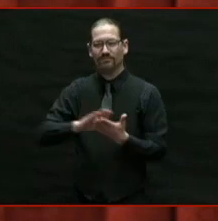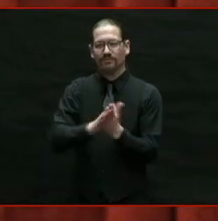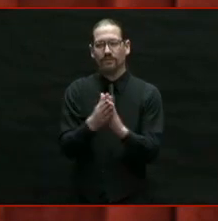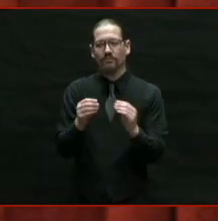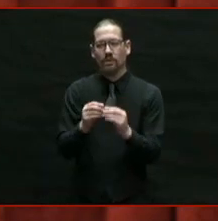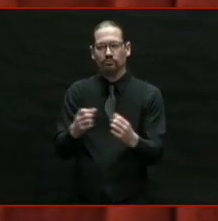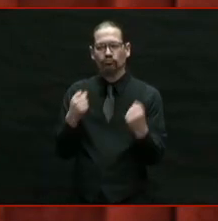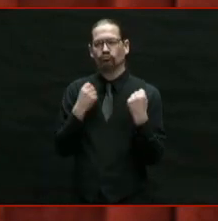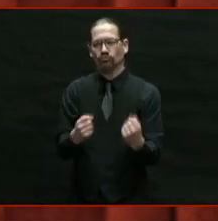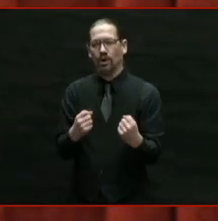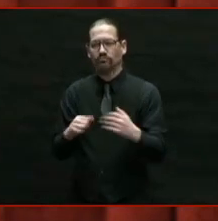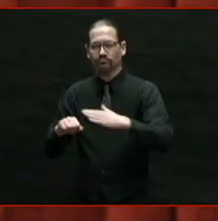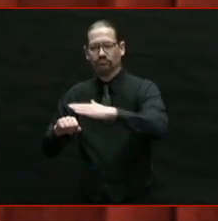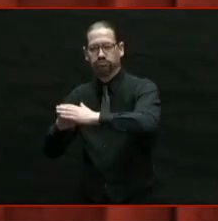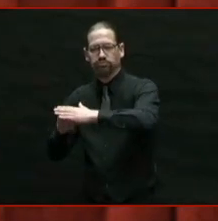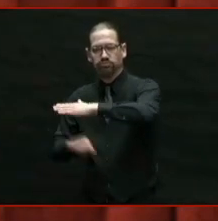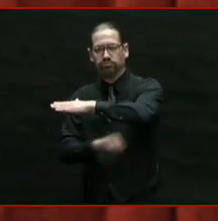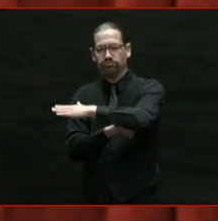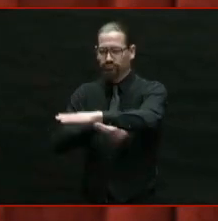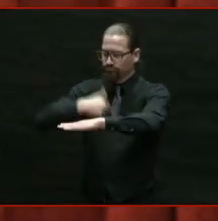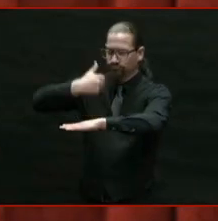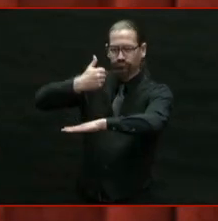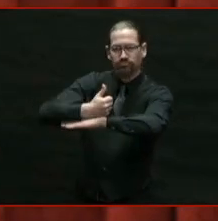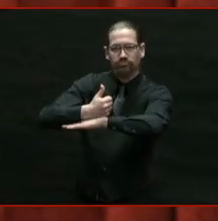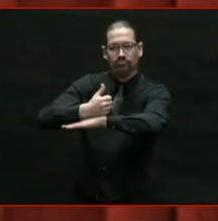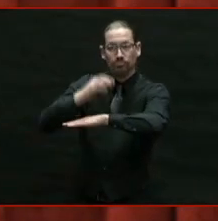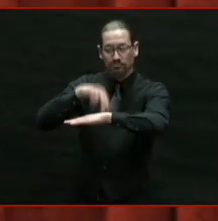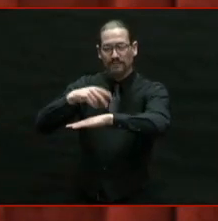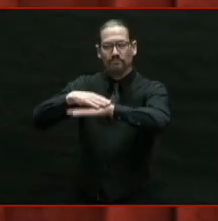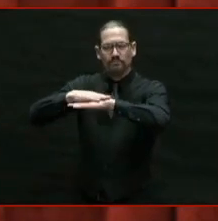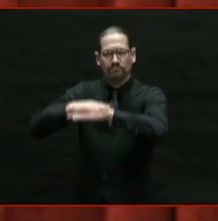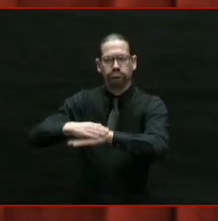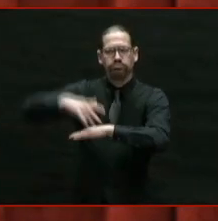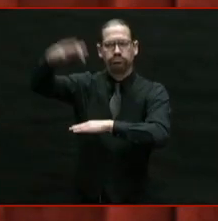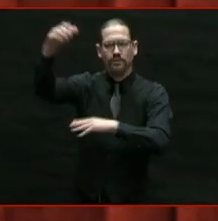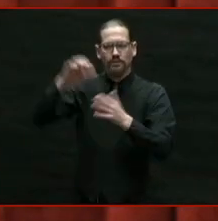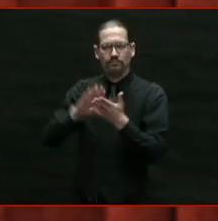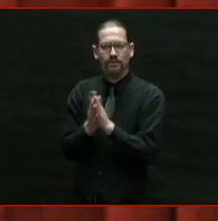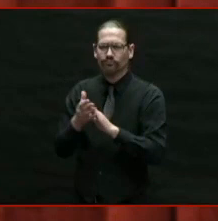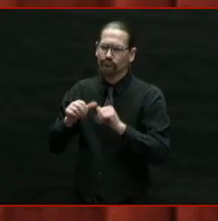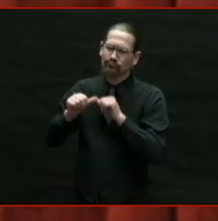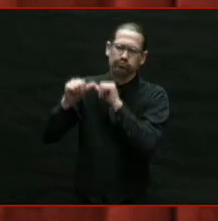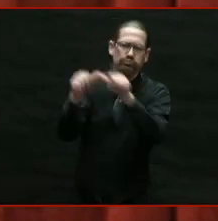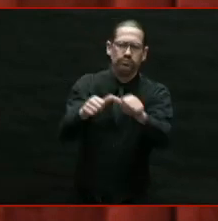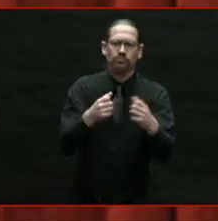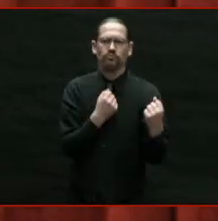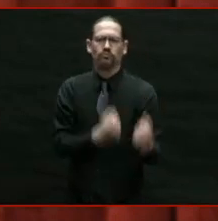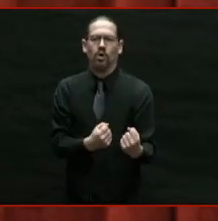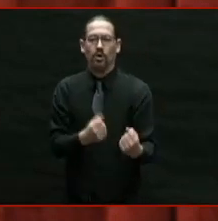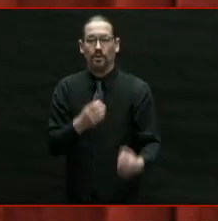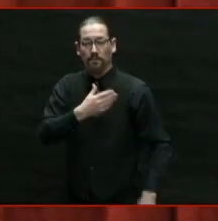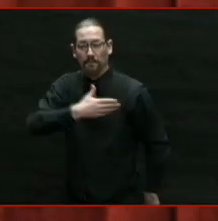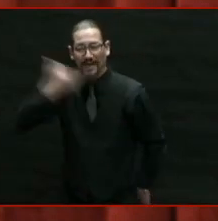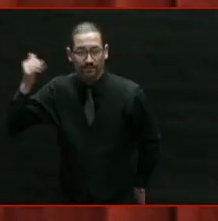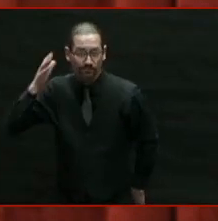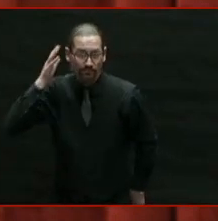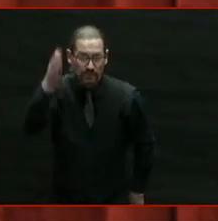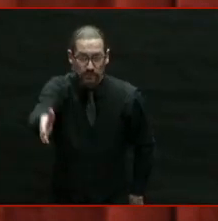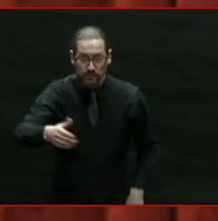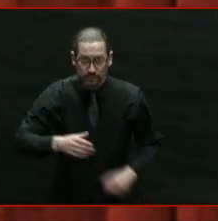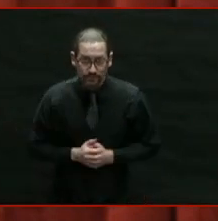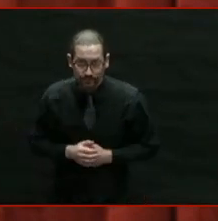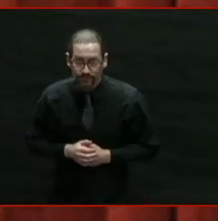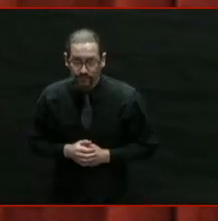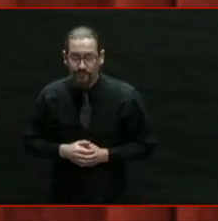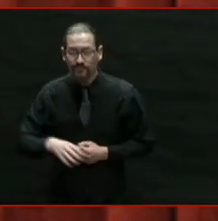crucially, we will make sure, we must make sure, that nobody's left behind.